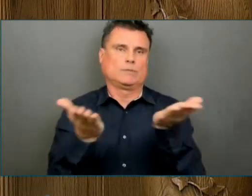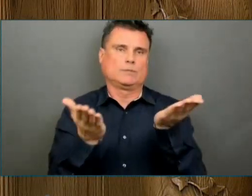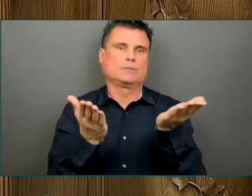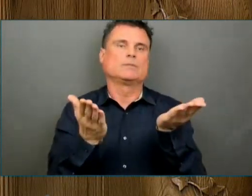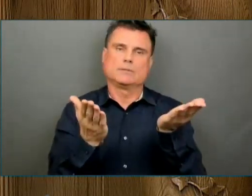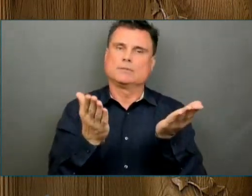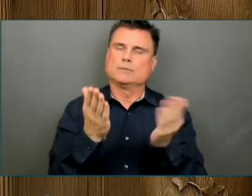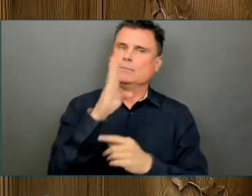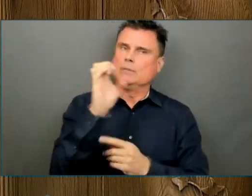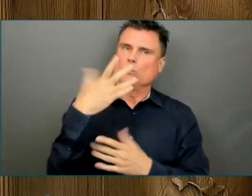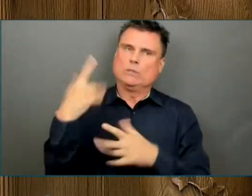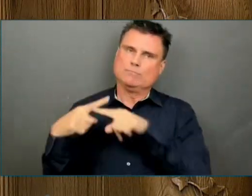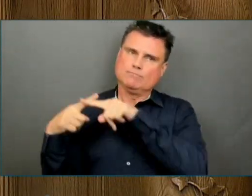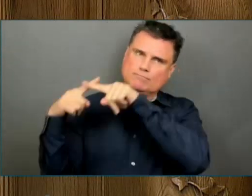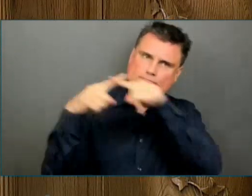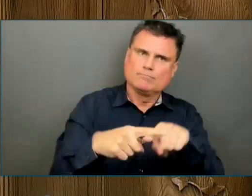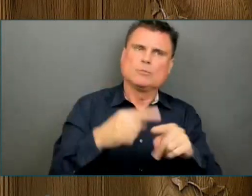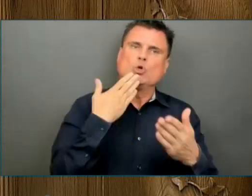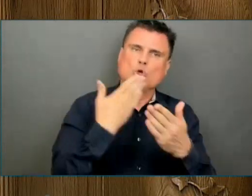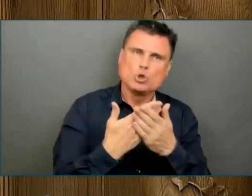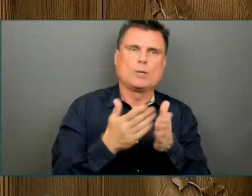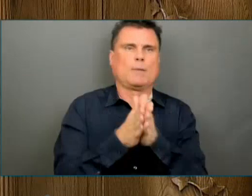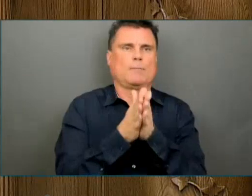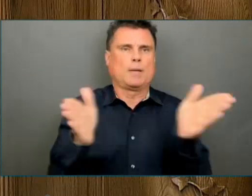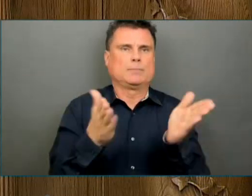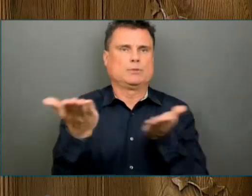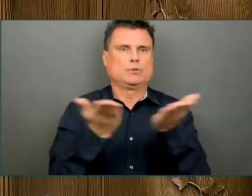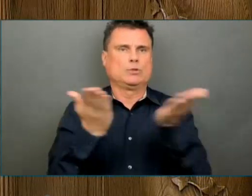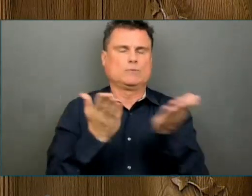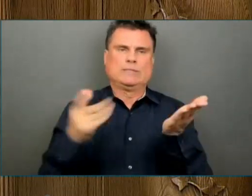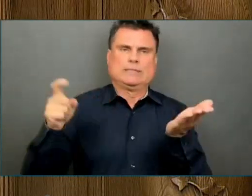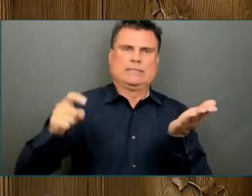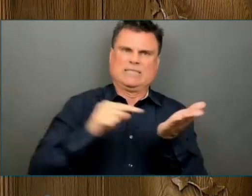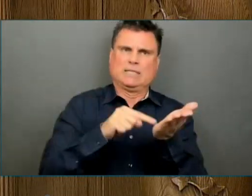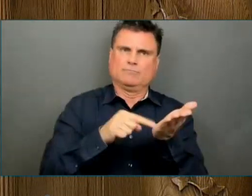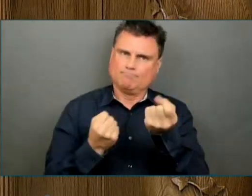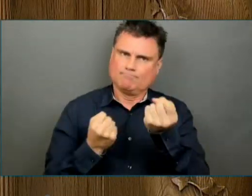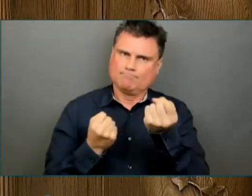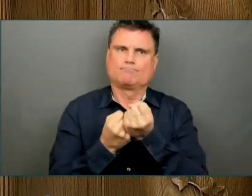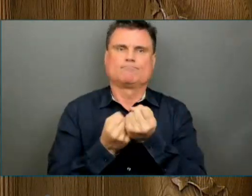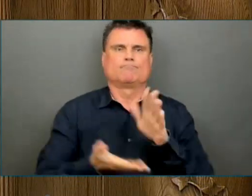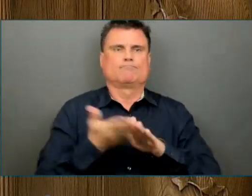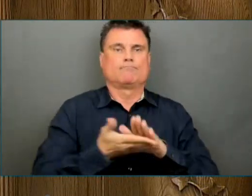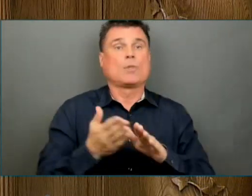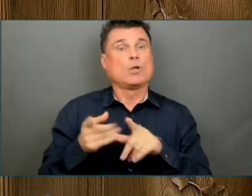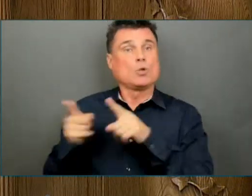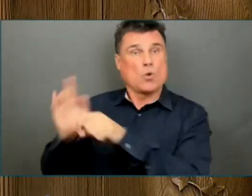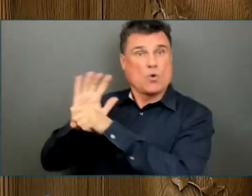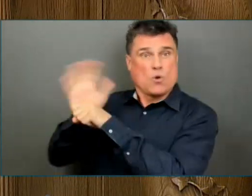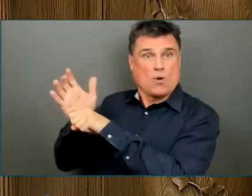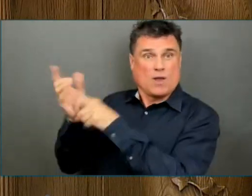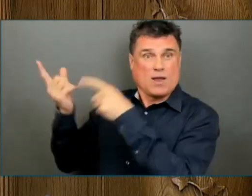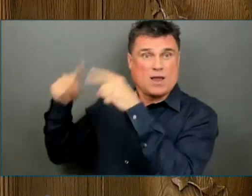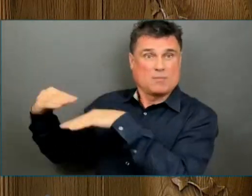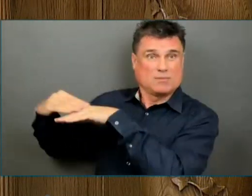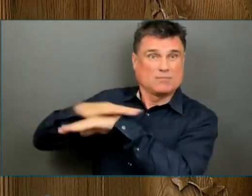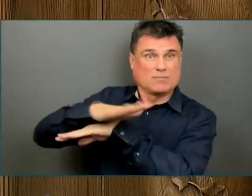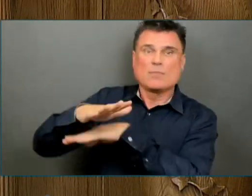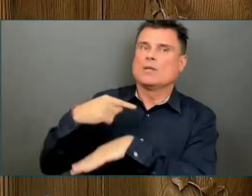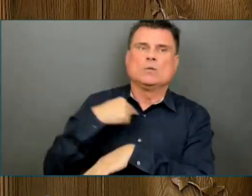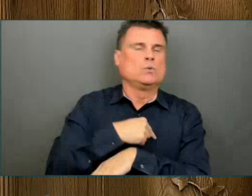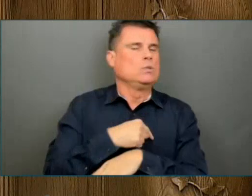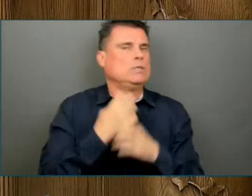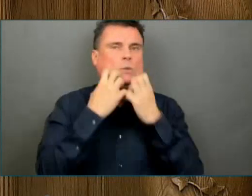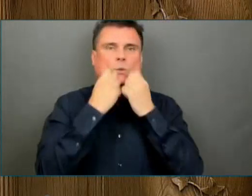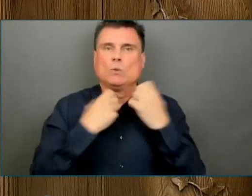Then, after the pandemic ends, it will carefully return to balanced budgets as the economy recovers.